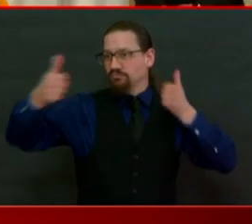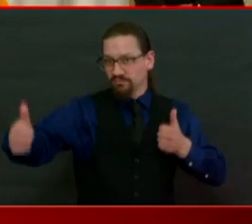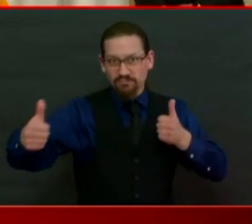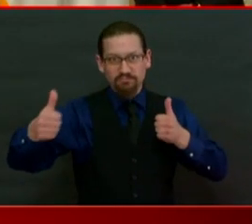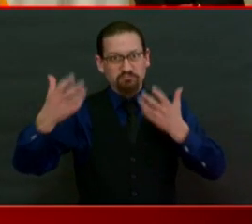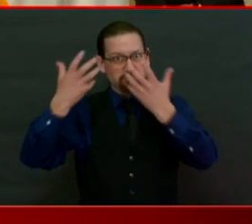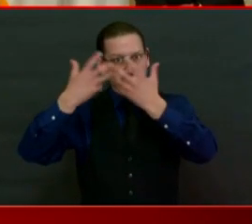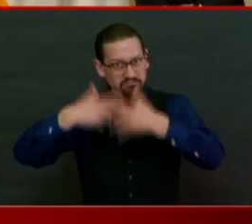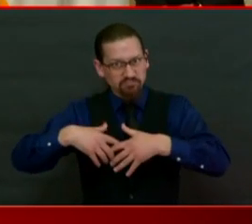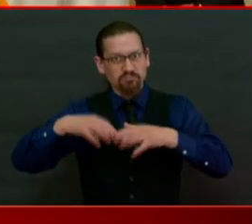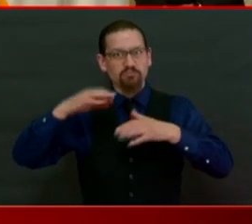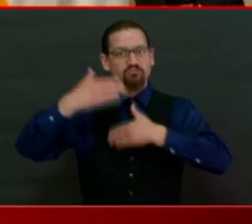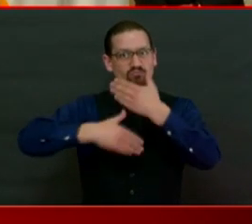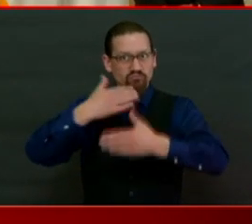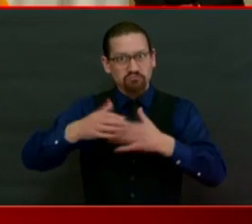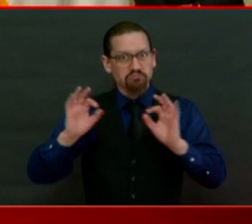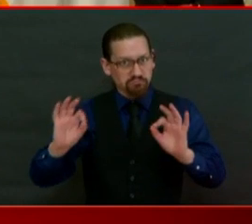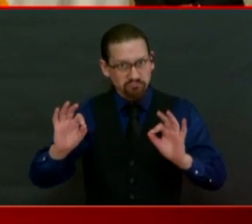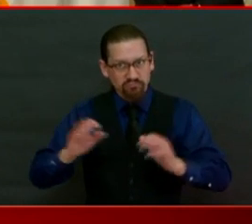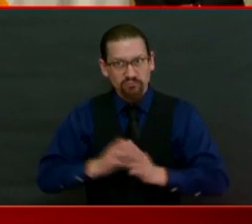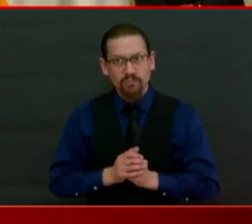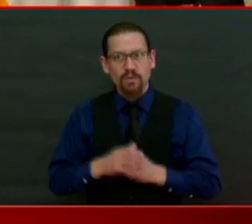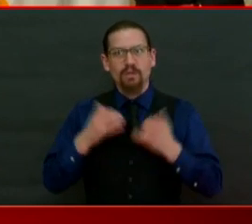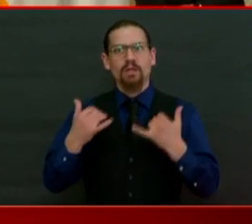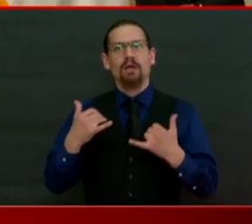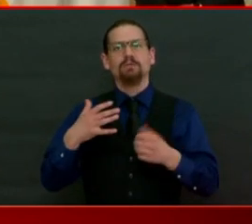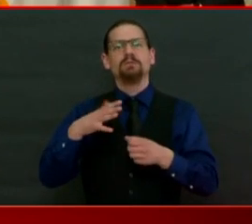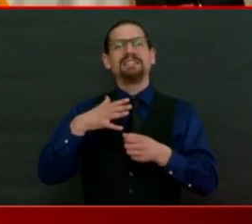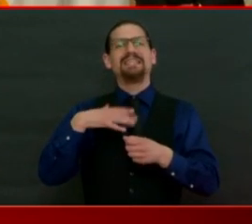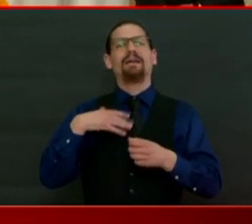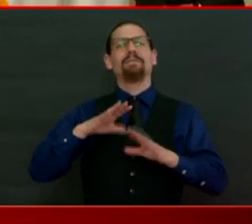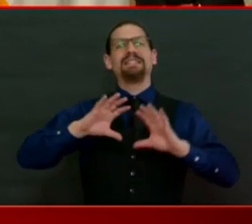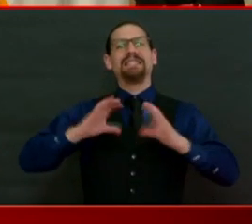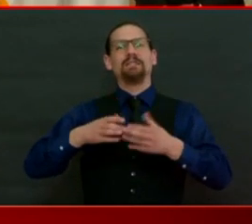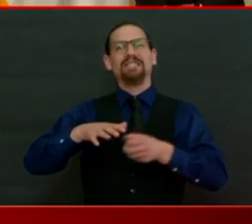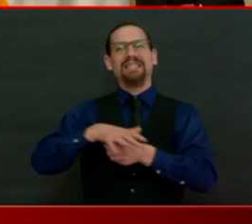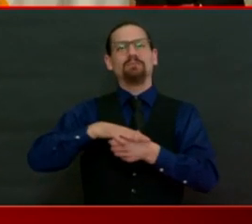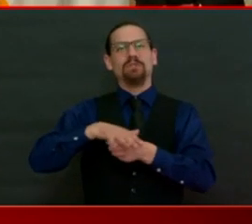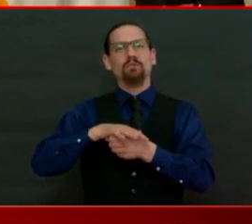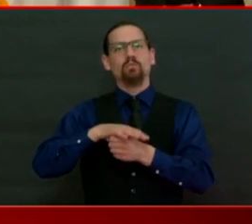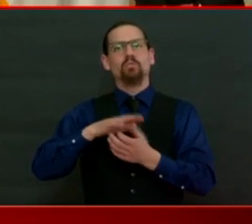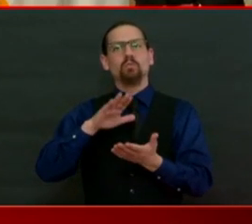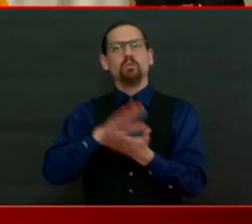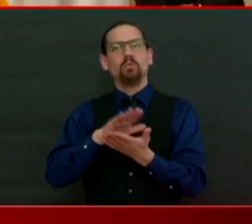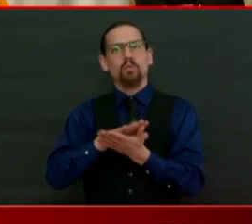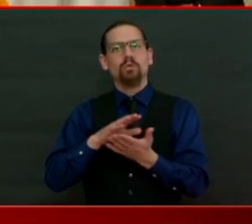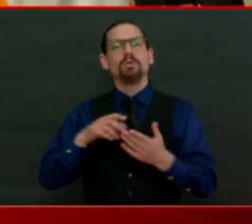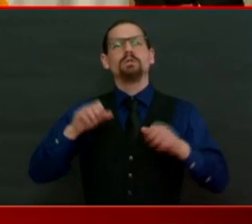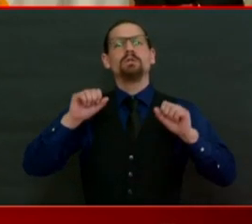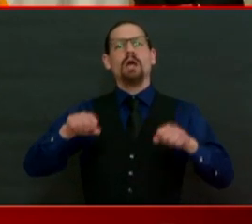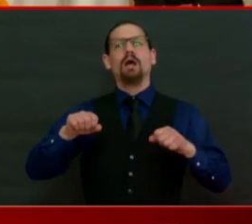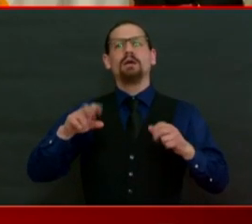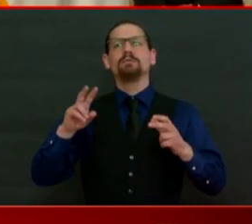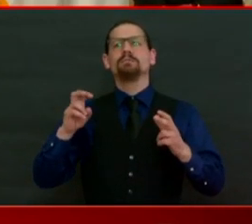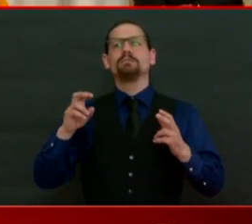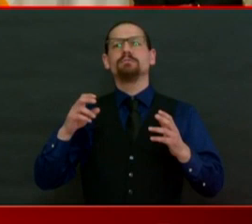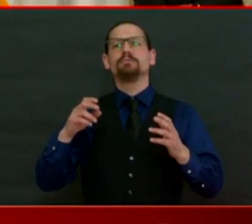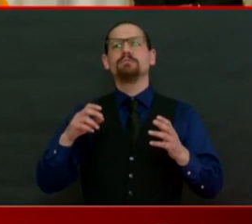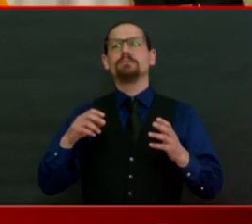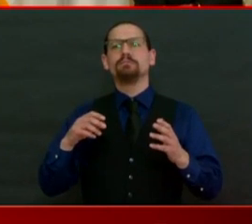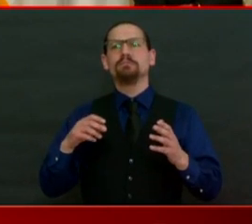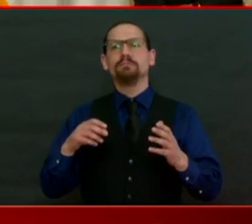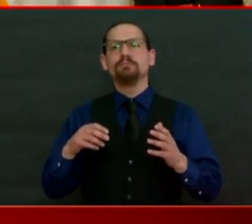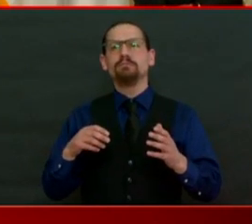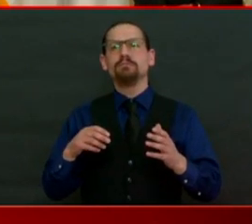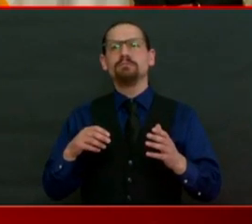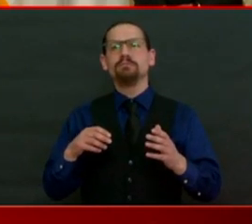regionalization of schools to reduce system wide redundancies and waste while cutting costs as Rhode Island faces